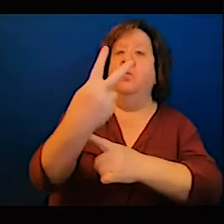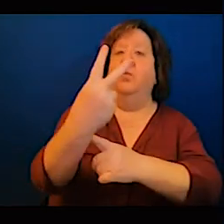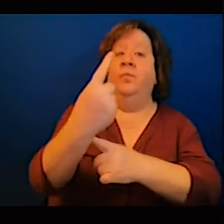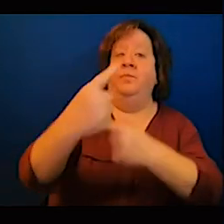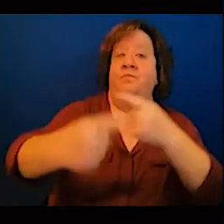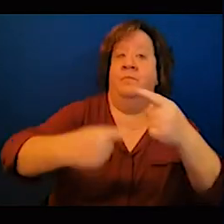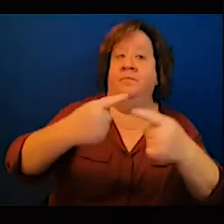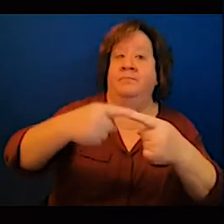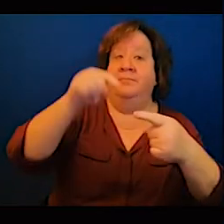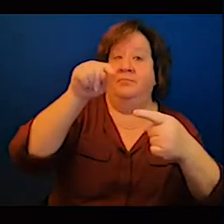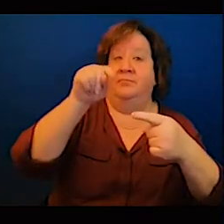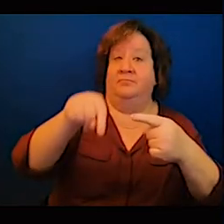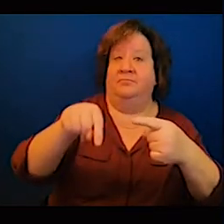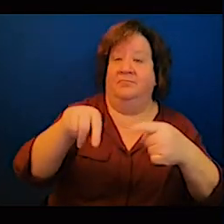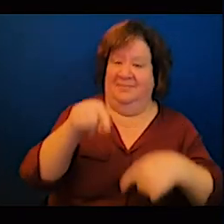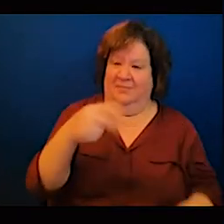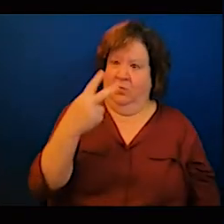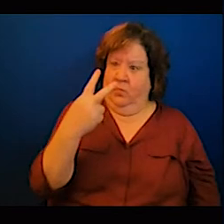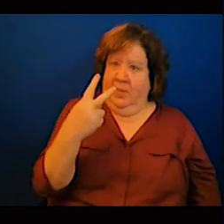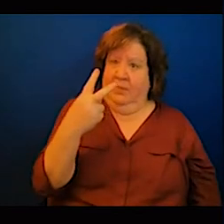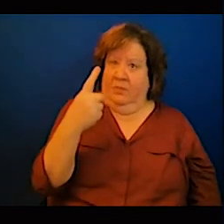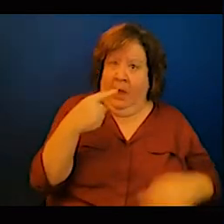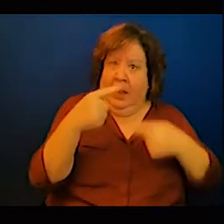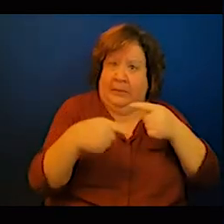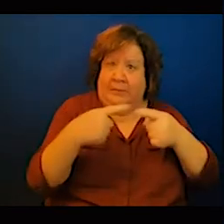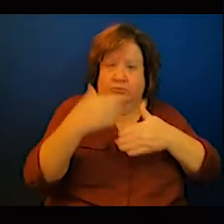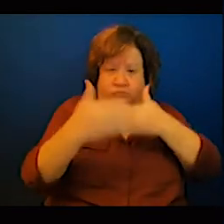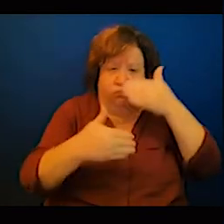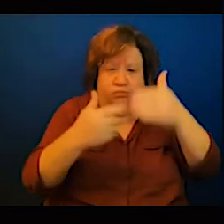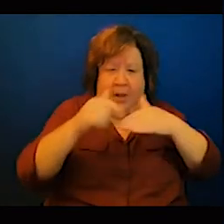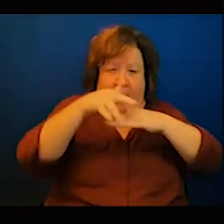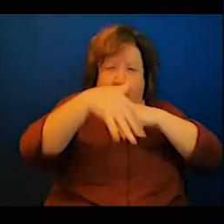currency I have heard that you want to